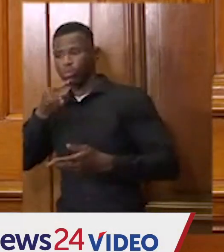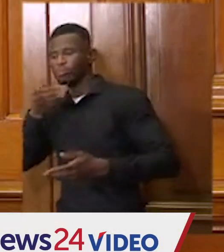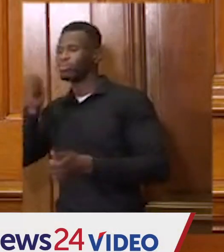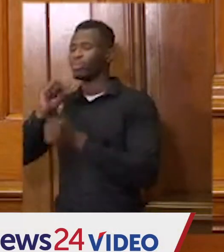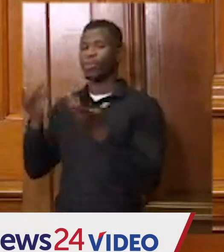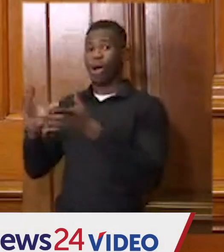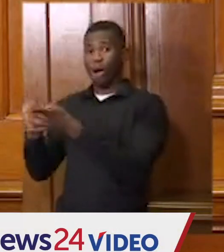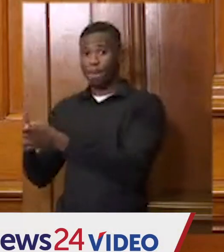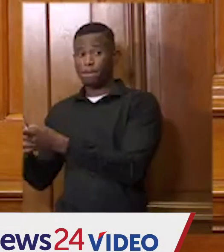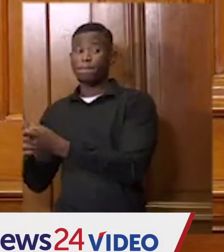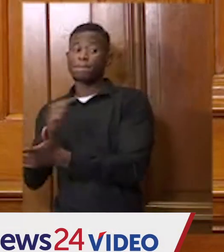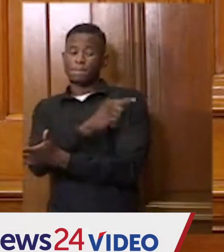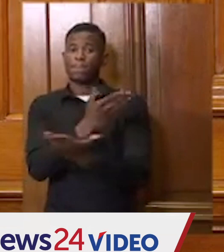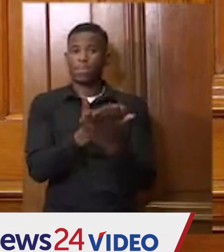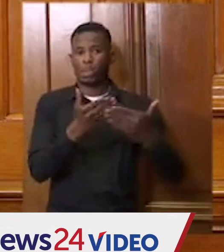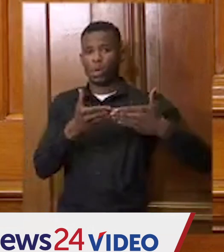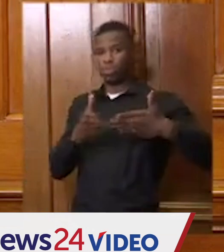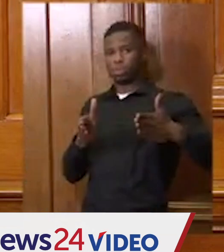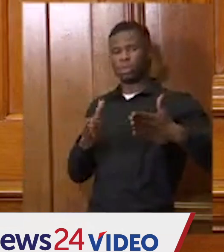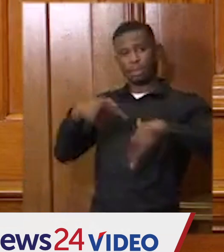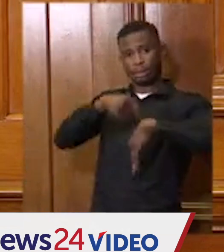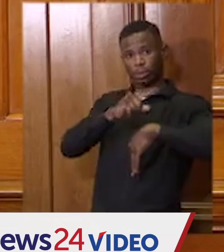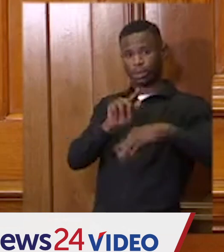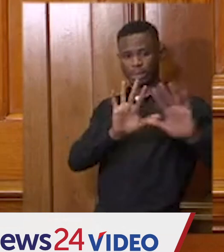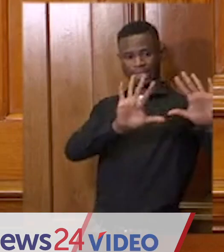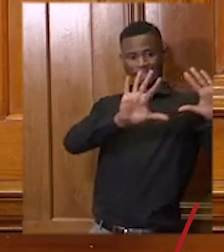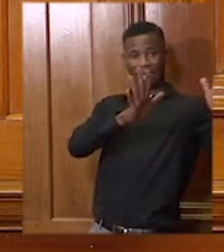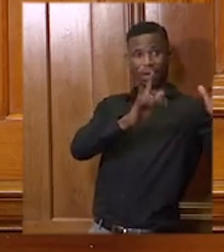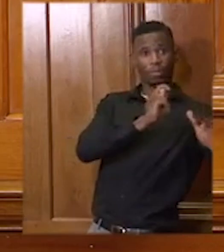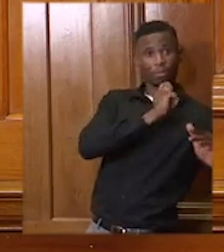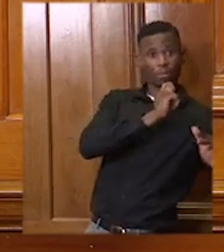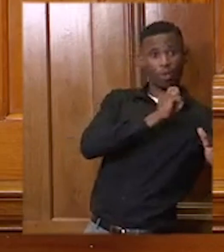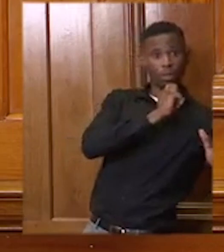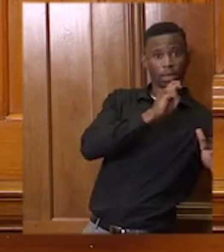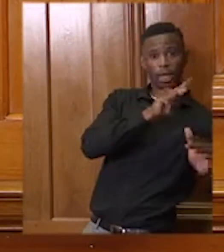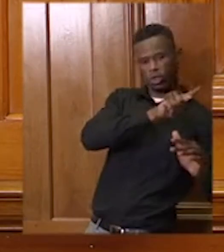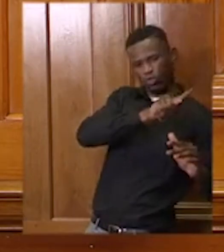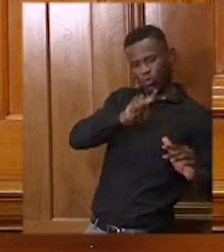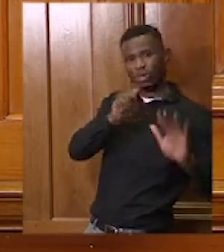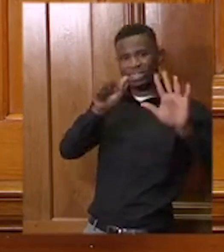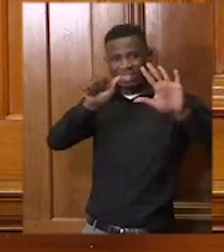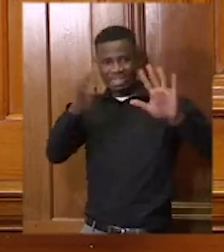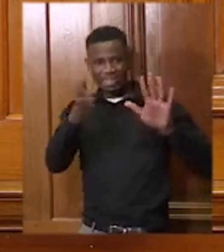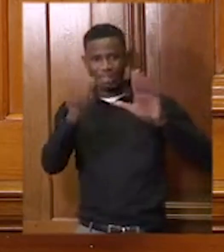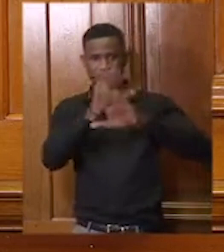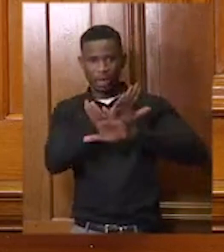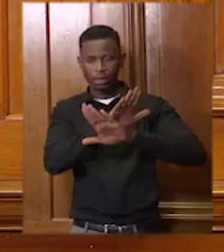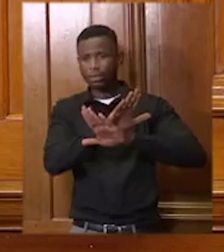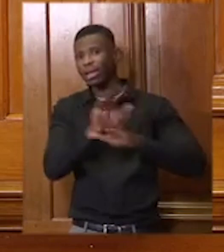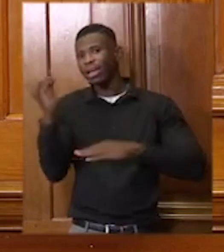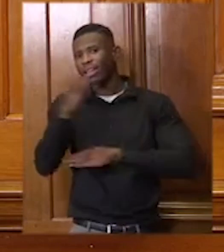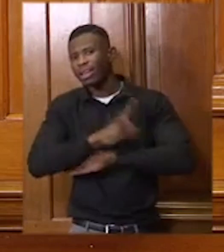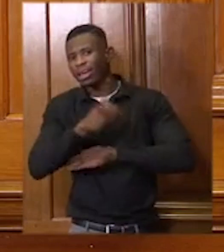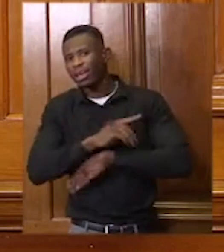permitted between 10 a.m. and 6 p.m. from Monday right through to Friday.